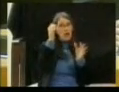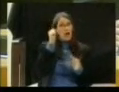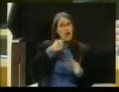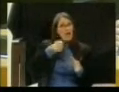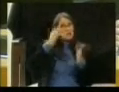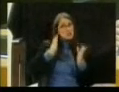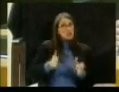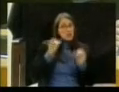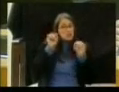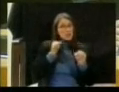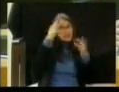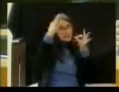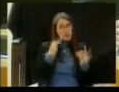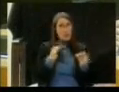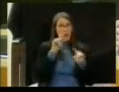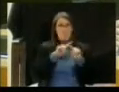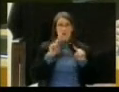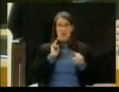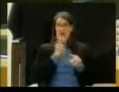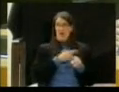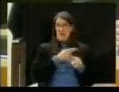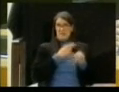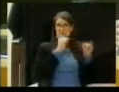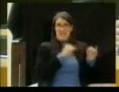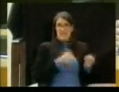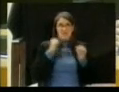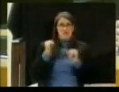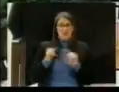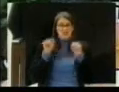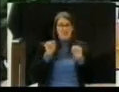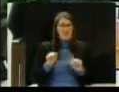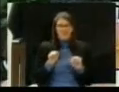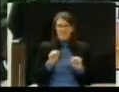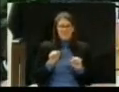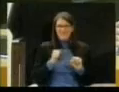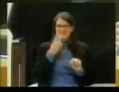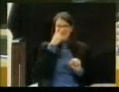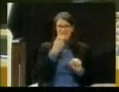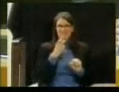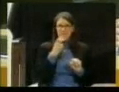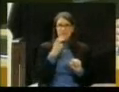Unless someone stands up and says, yes, I did. I think this body